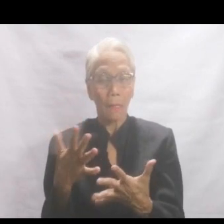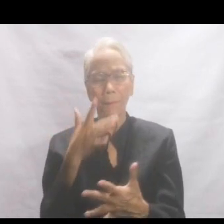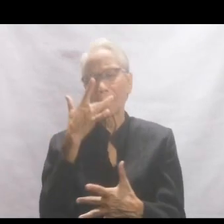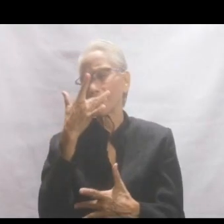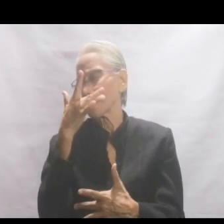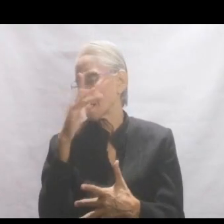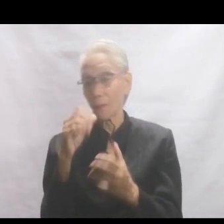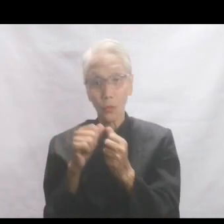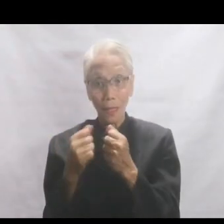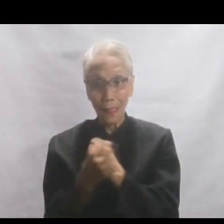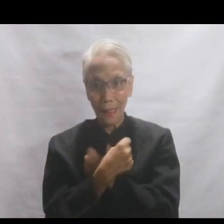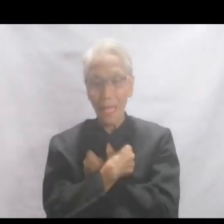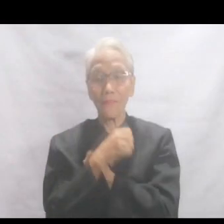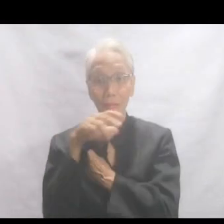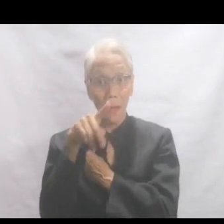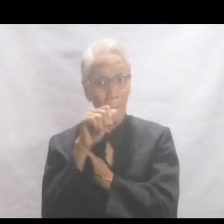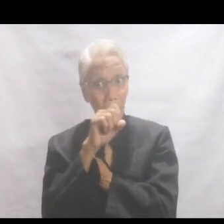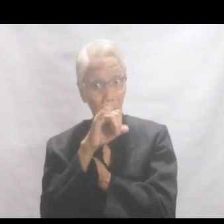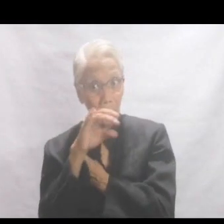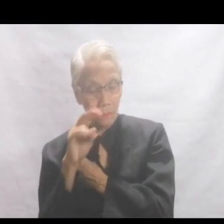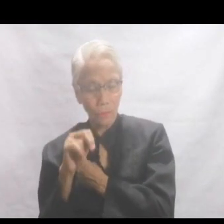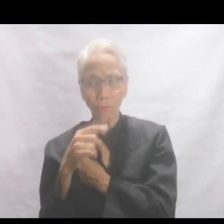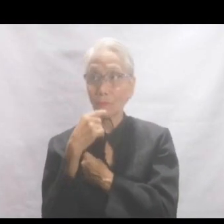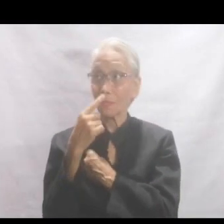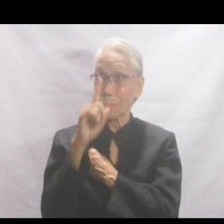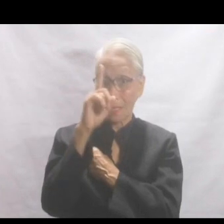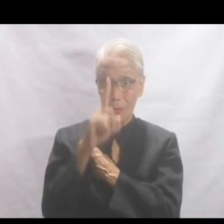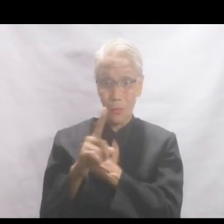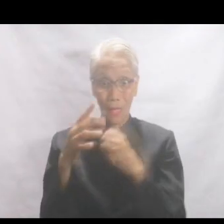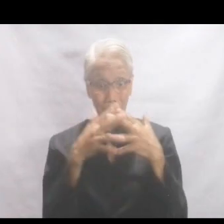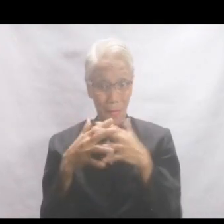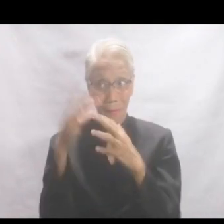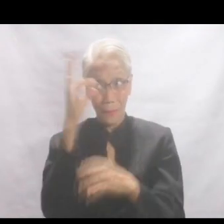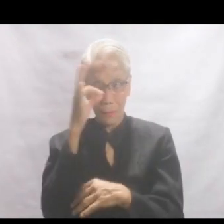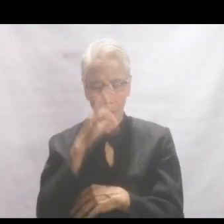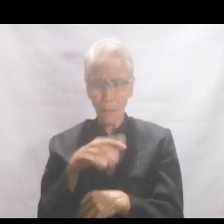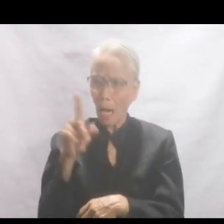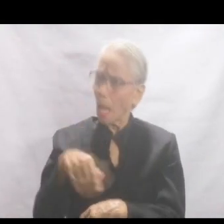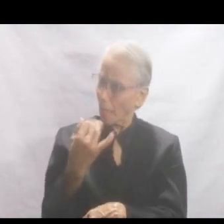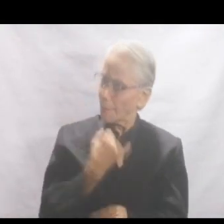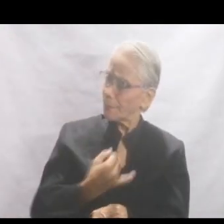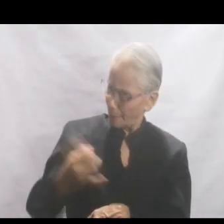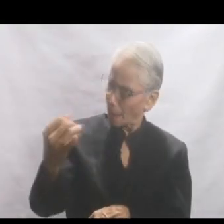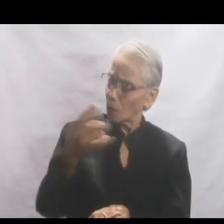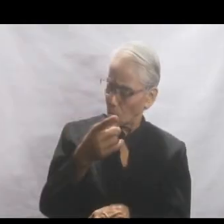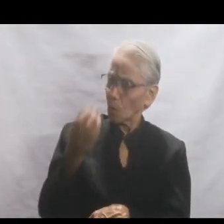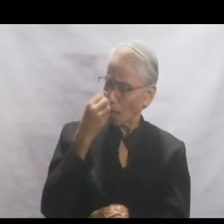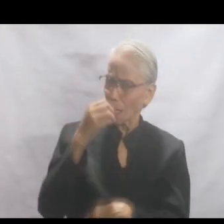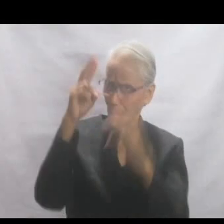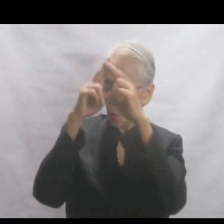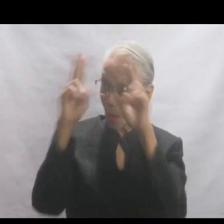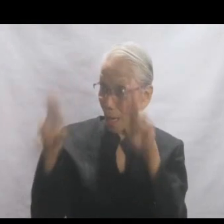And with love and passion, ha? Sabi nga ng isang Pinay sa Amerikanong kaibigan, I invite you to eat our house.